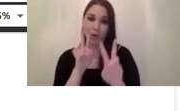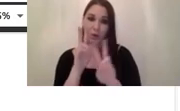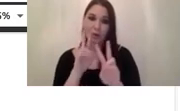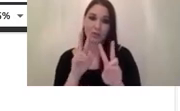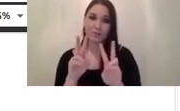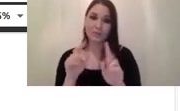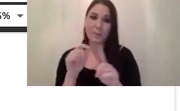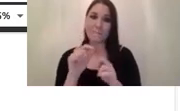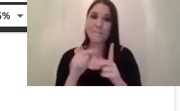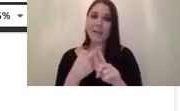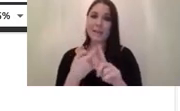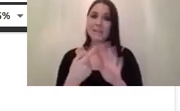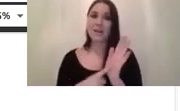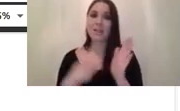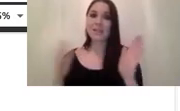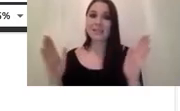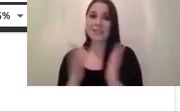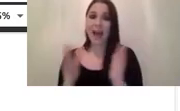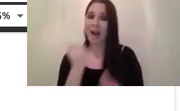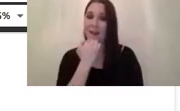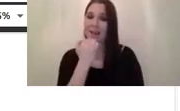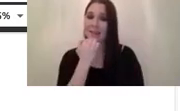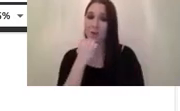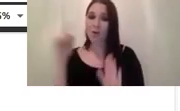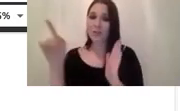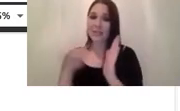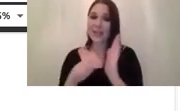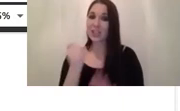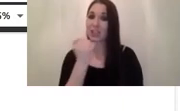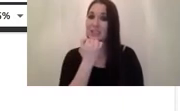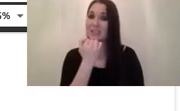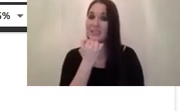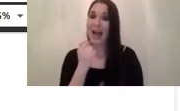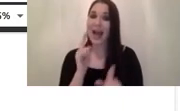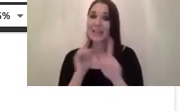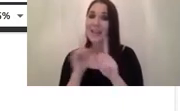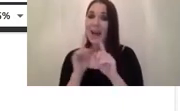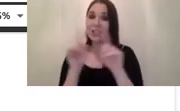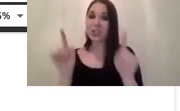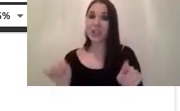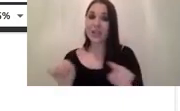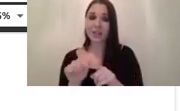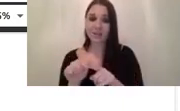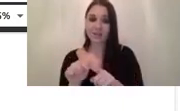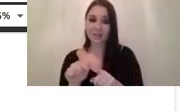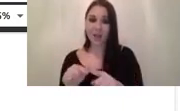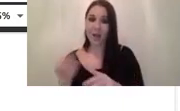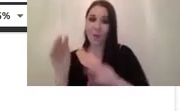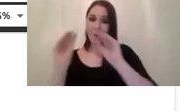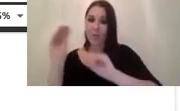calculated resolution so once you have this resolution from the previous step you can just go to to the tables